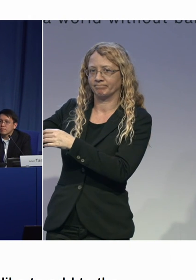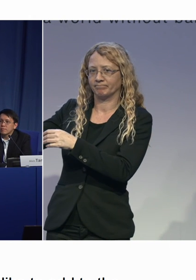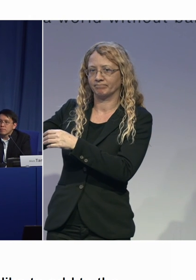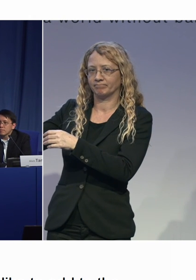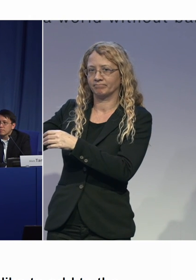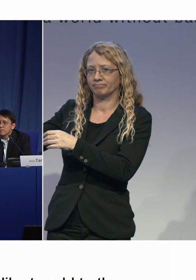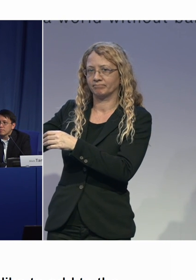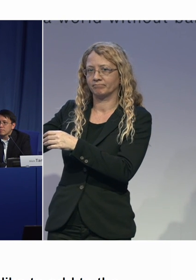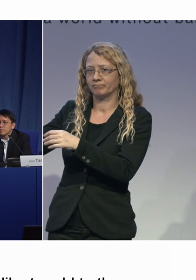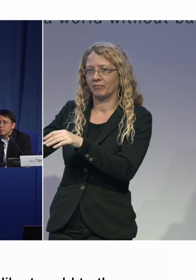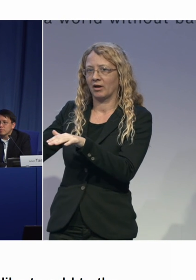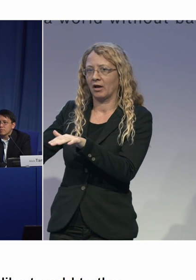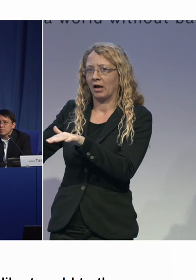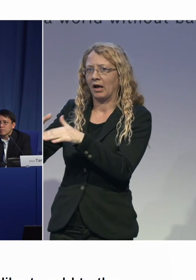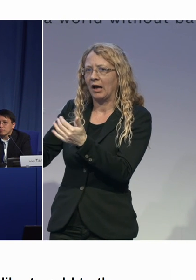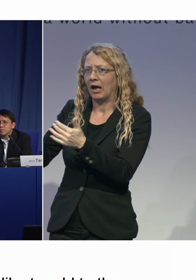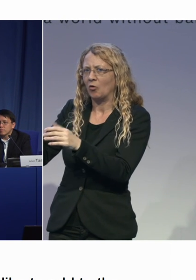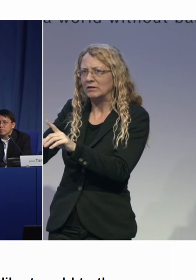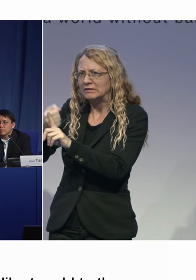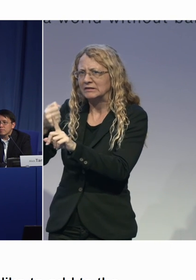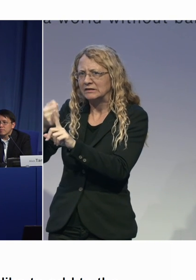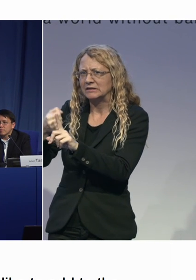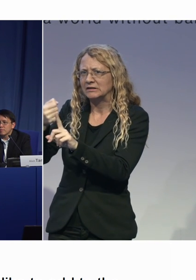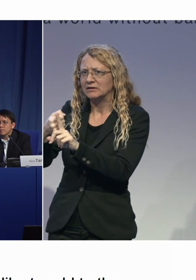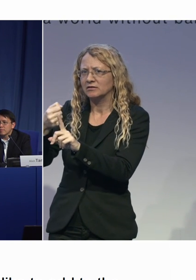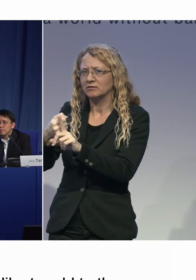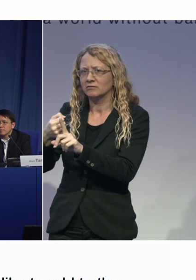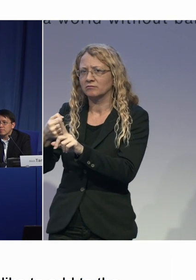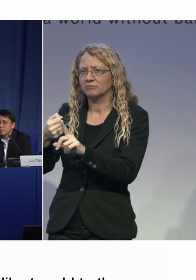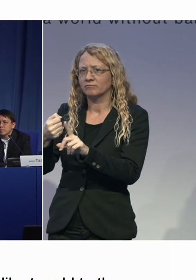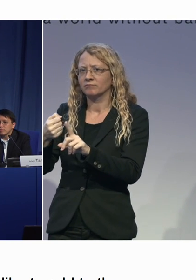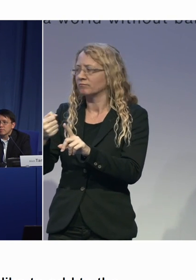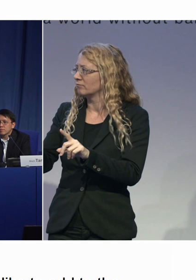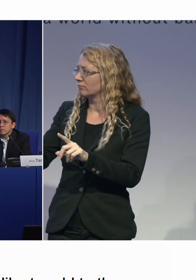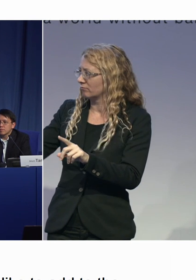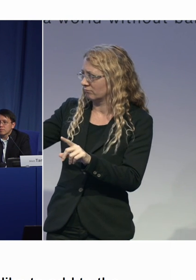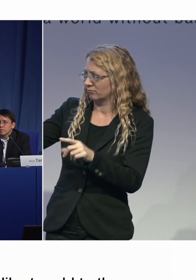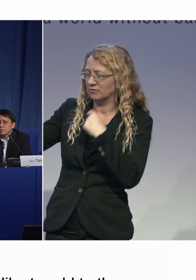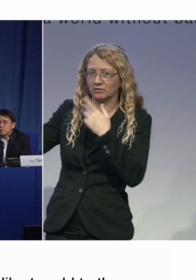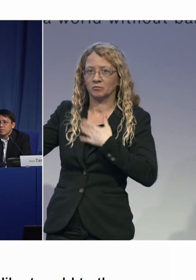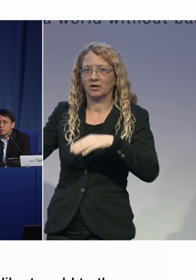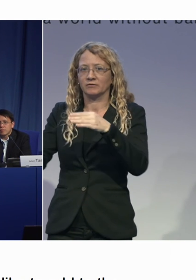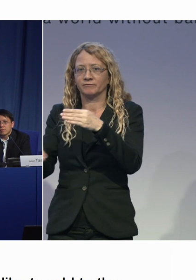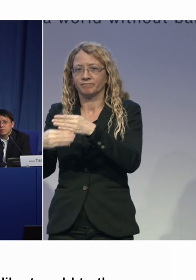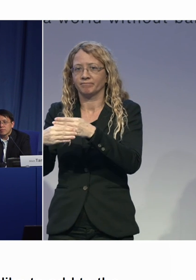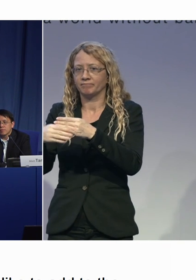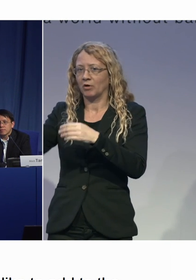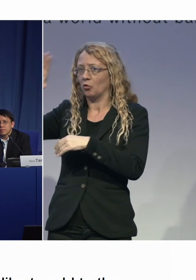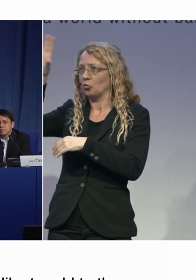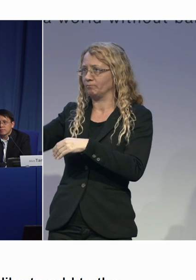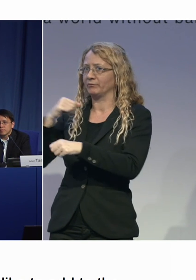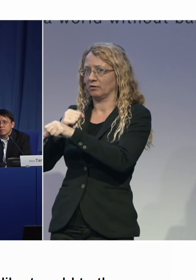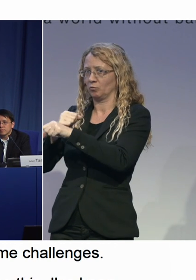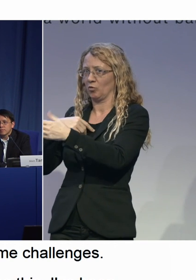things that, the reason why I'm saying this is I've been working with his company in the area of